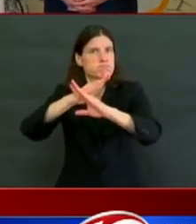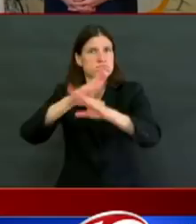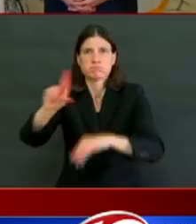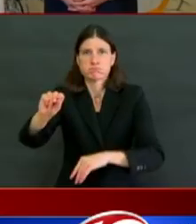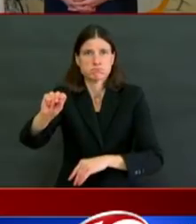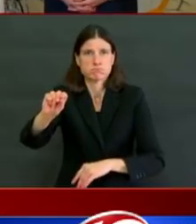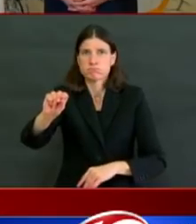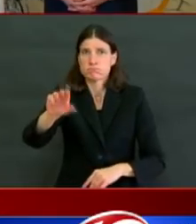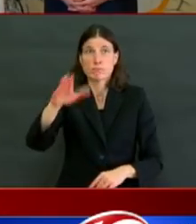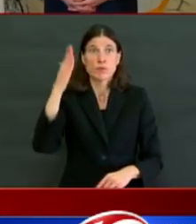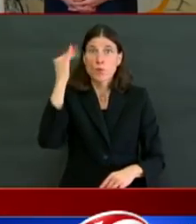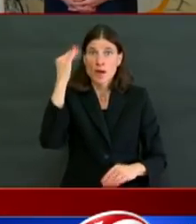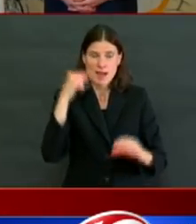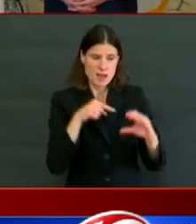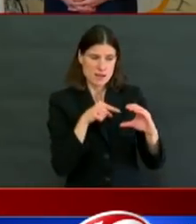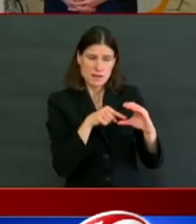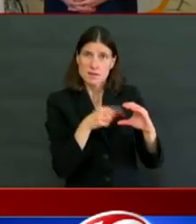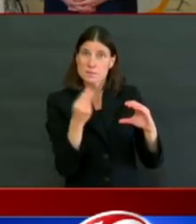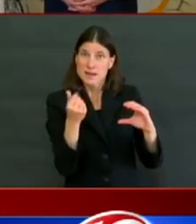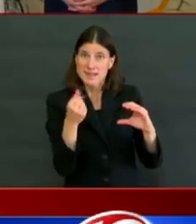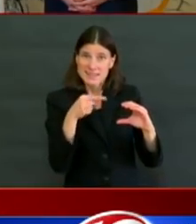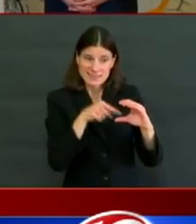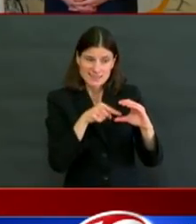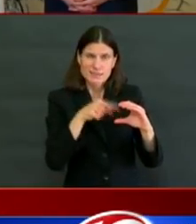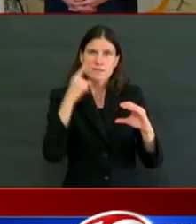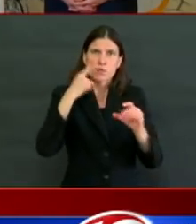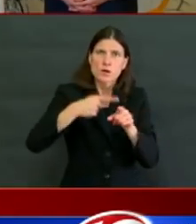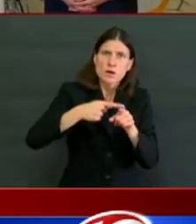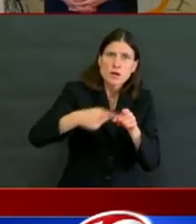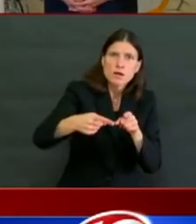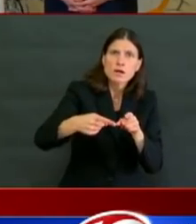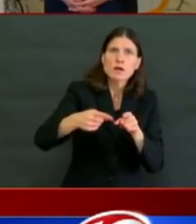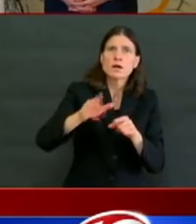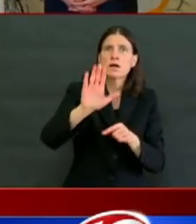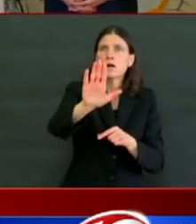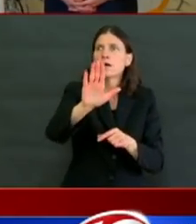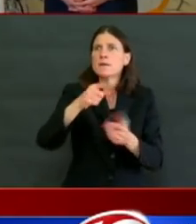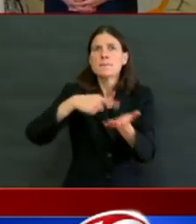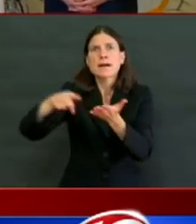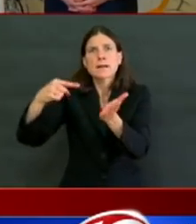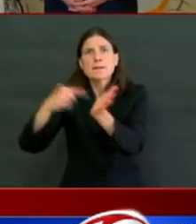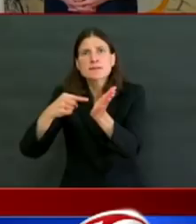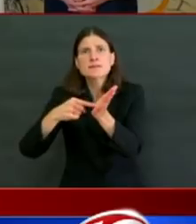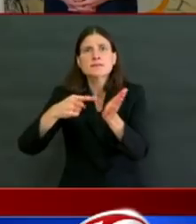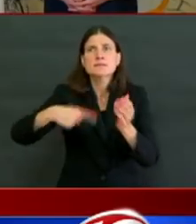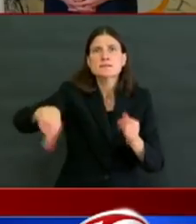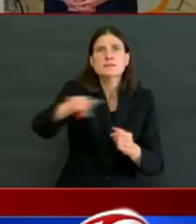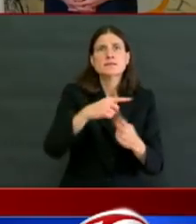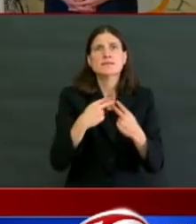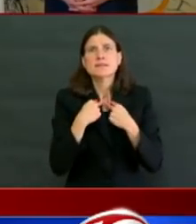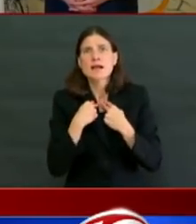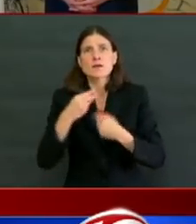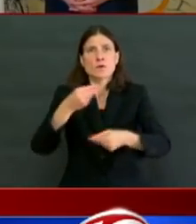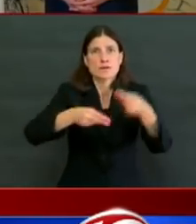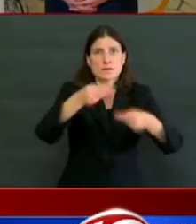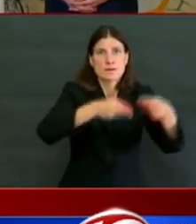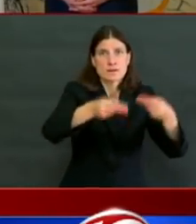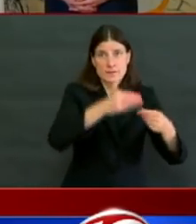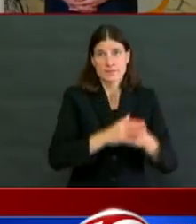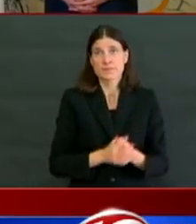hassled by a debt collector, call the Attorney General's office, the Consumer Protection Division, 274